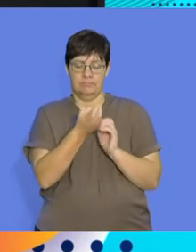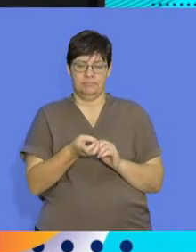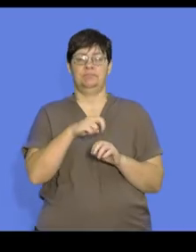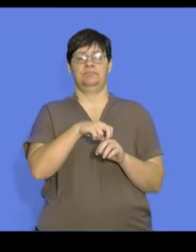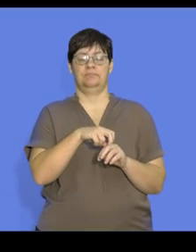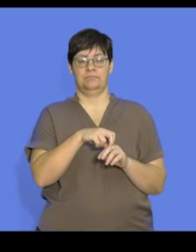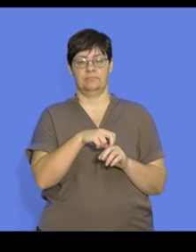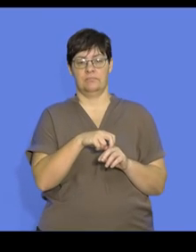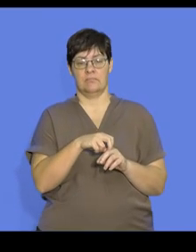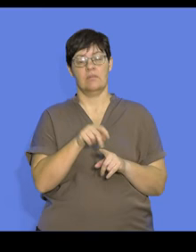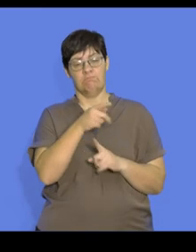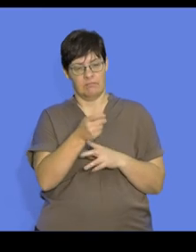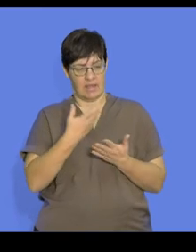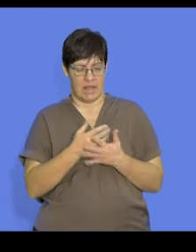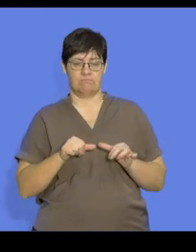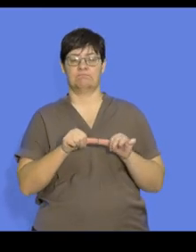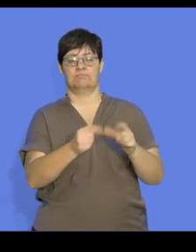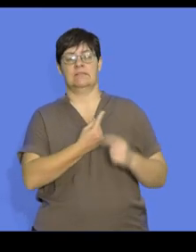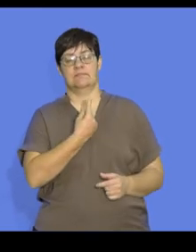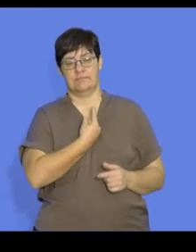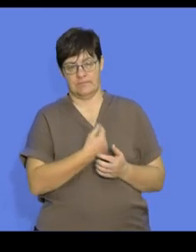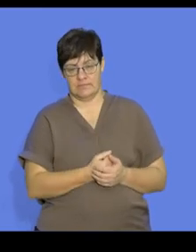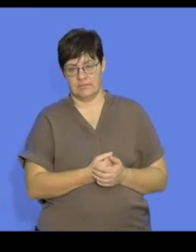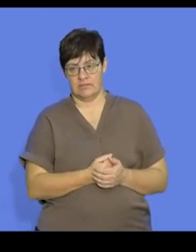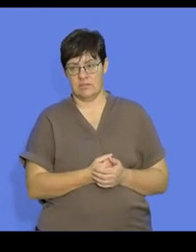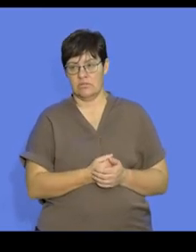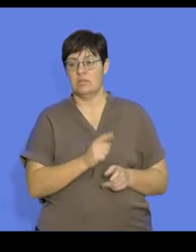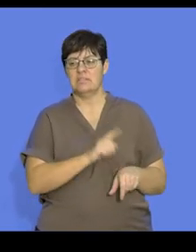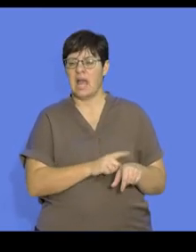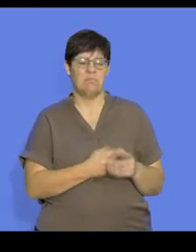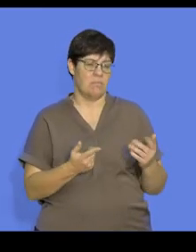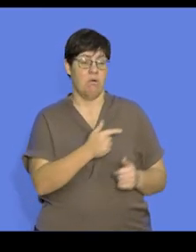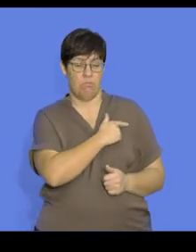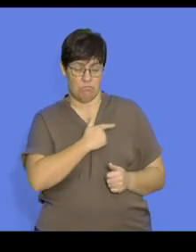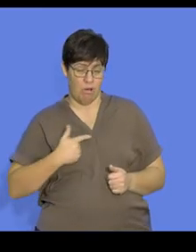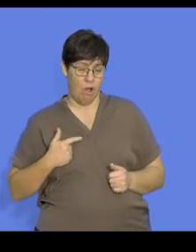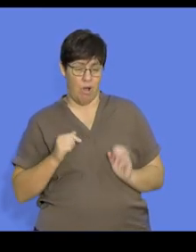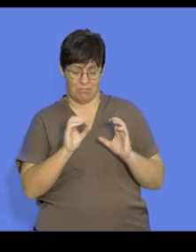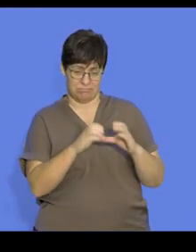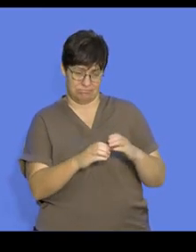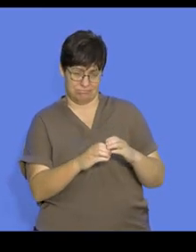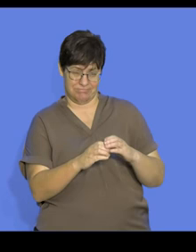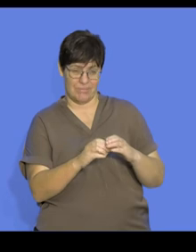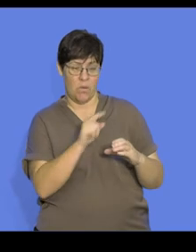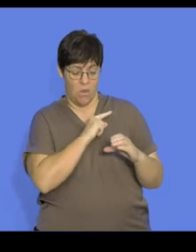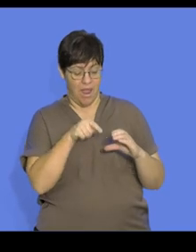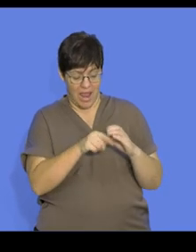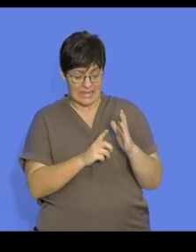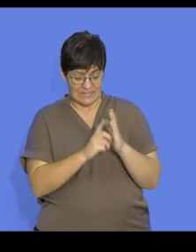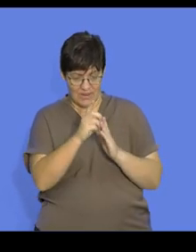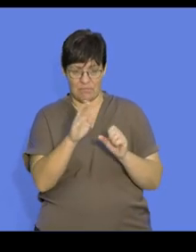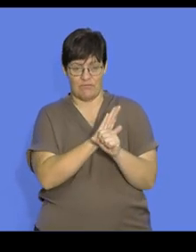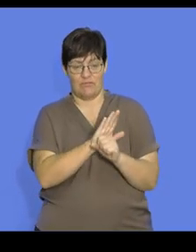the hatchlings are able to survive. So the incubation time is usually long, so that the young can develop